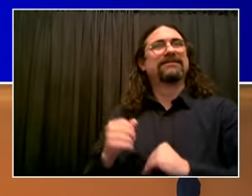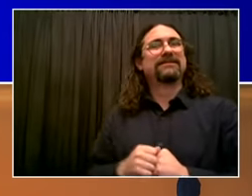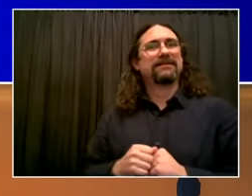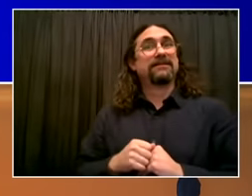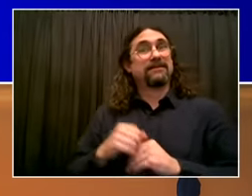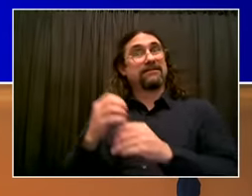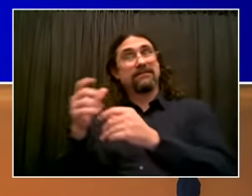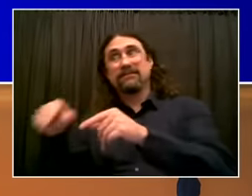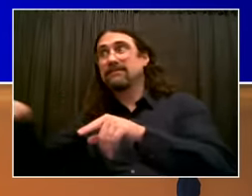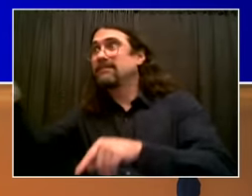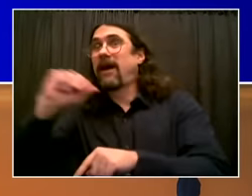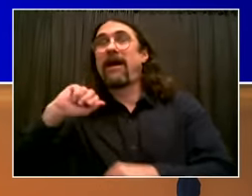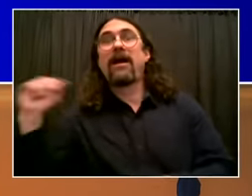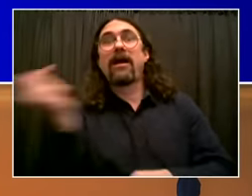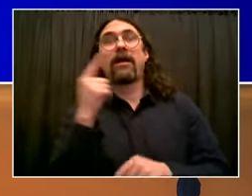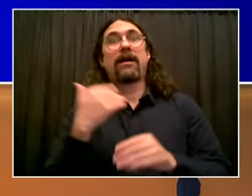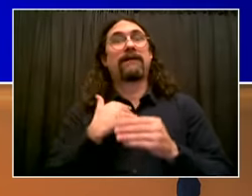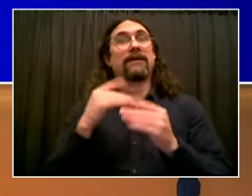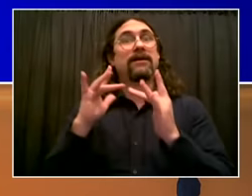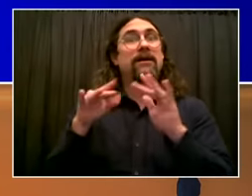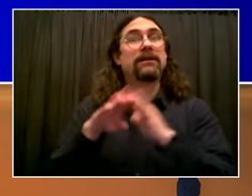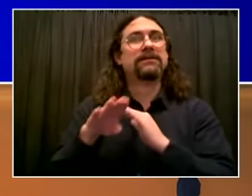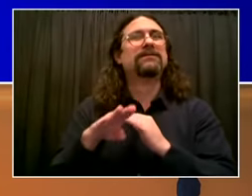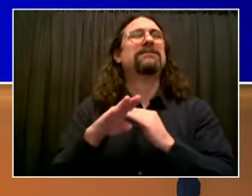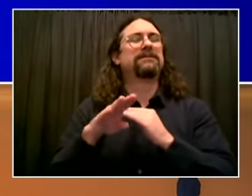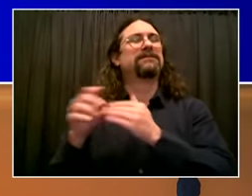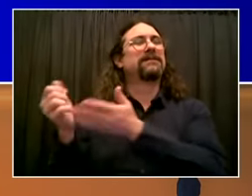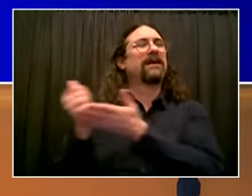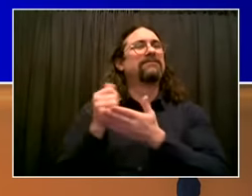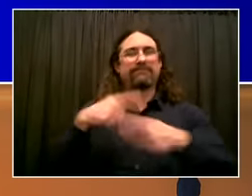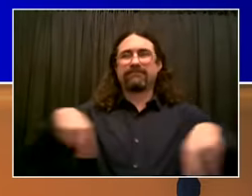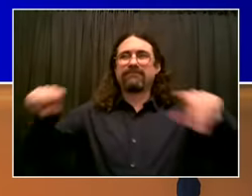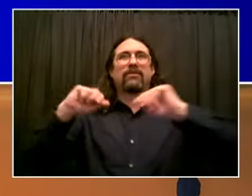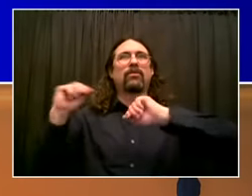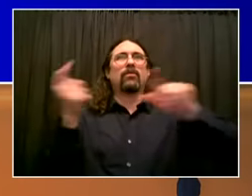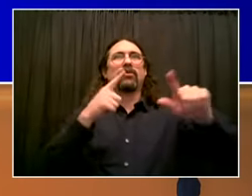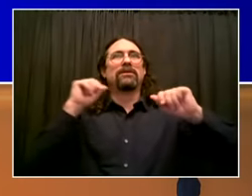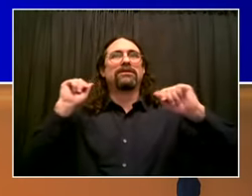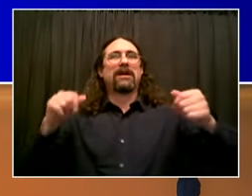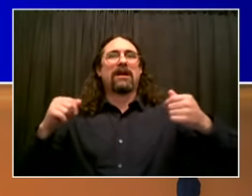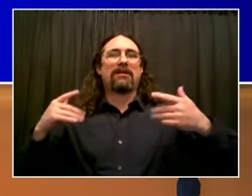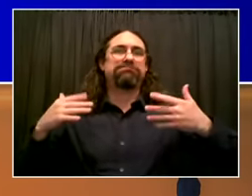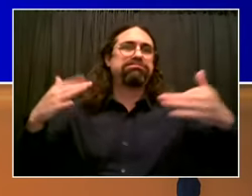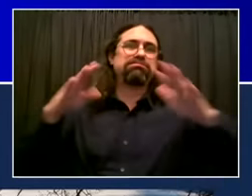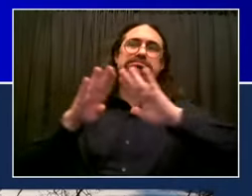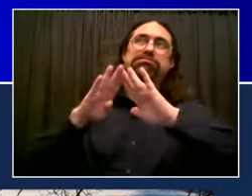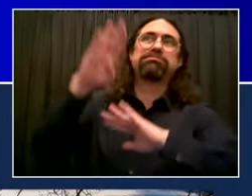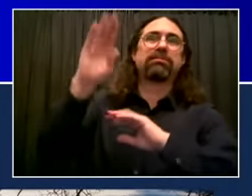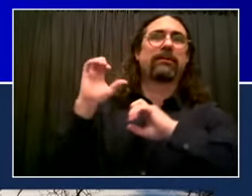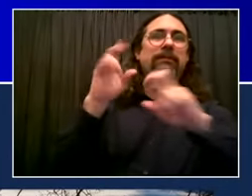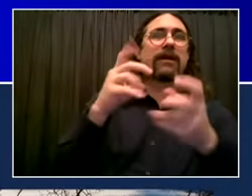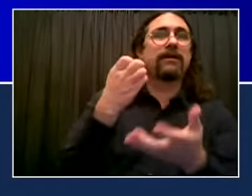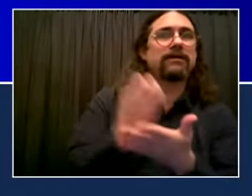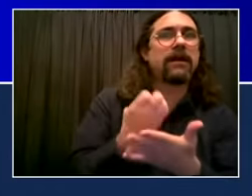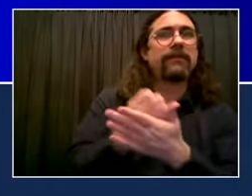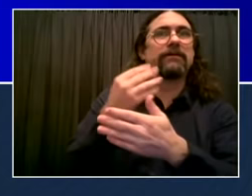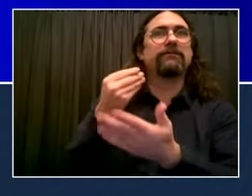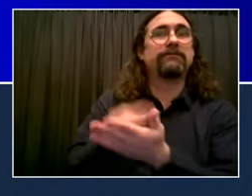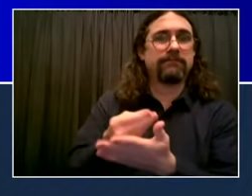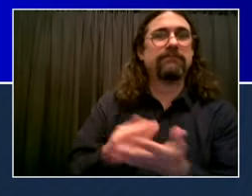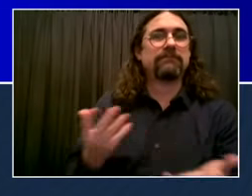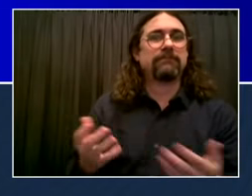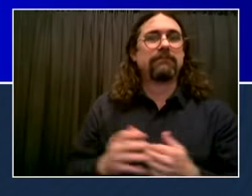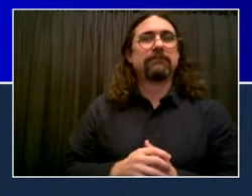recovery for all of us looks like. Okay, let's go to our indicators. Number one, daily number of people admitted to New York City hospitals for suspected